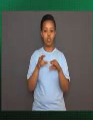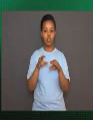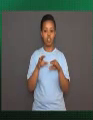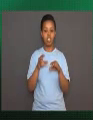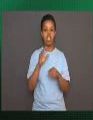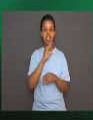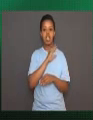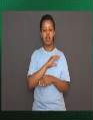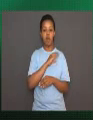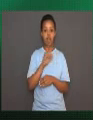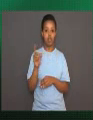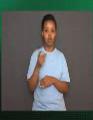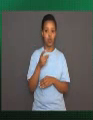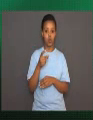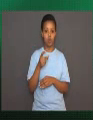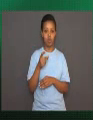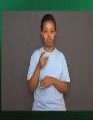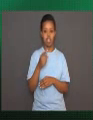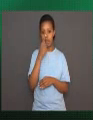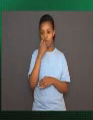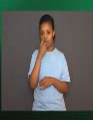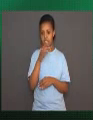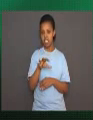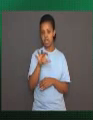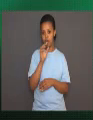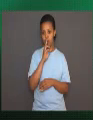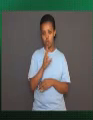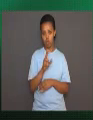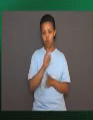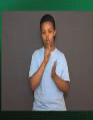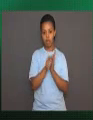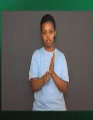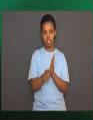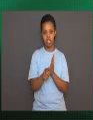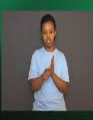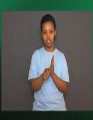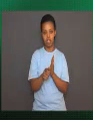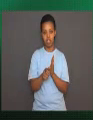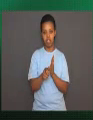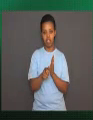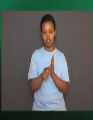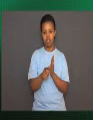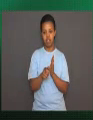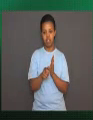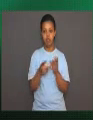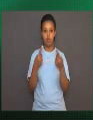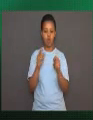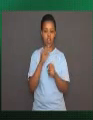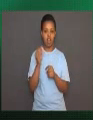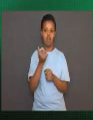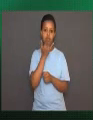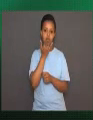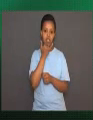that is acquired through experience, such as trial and error or through